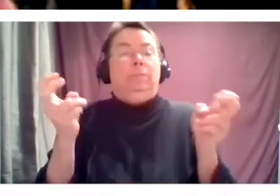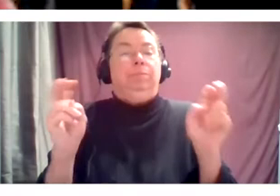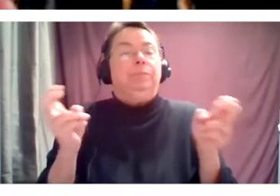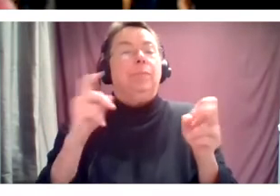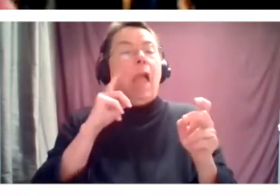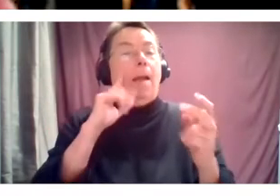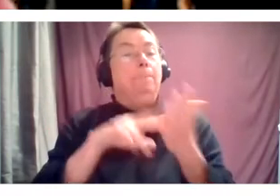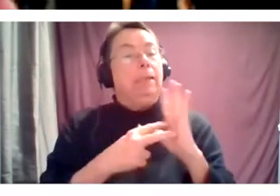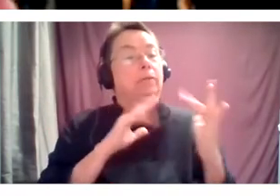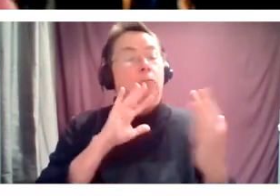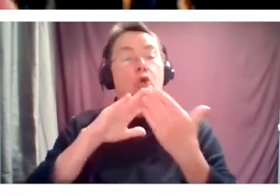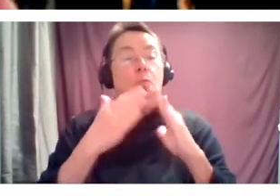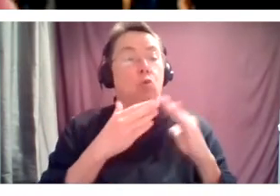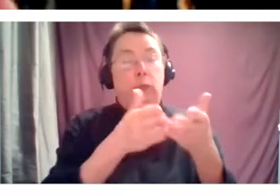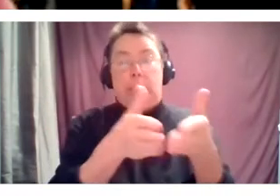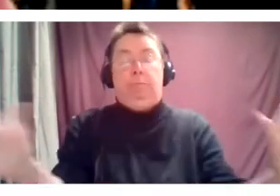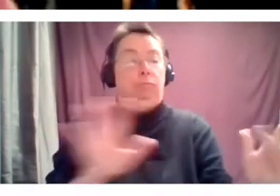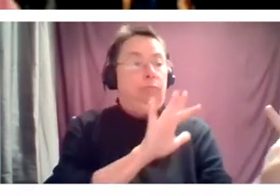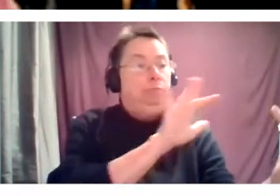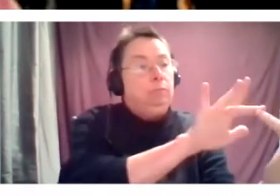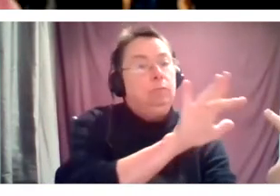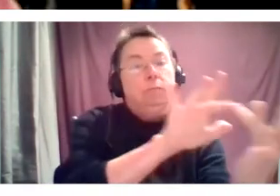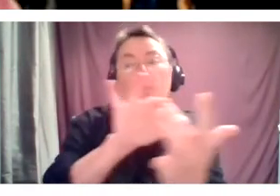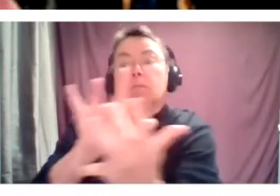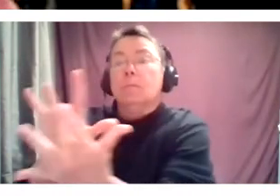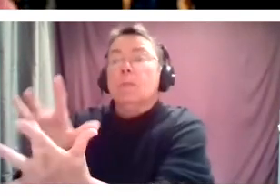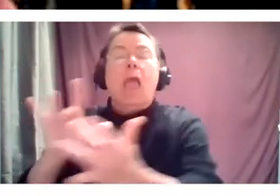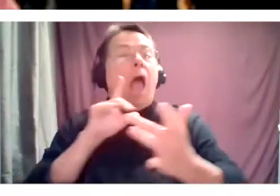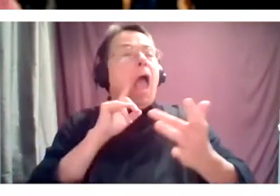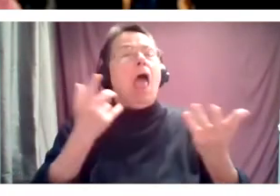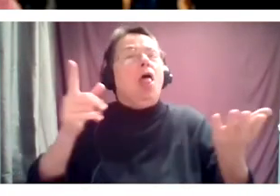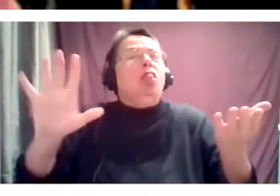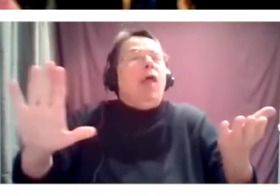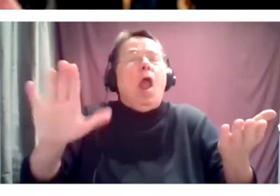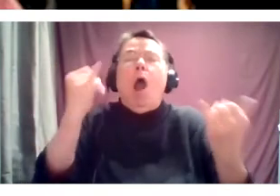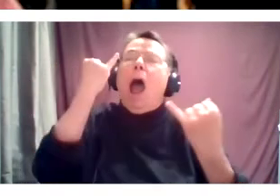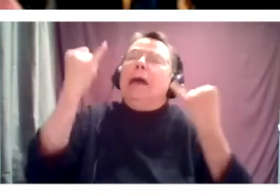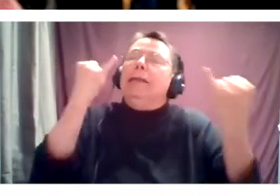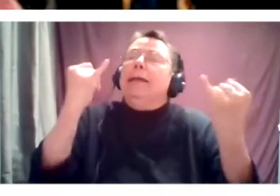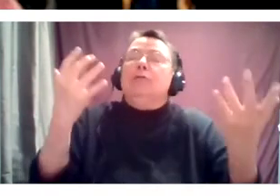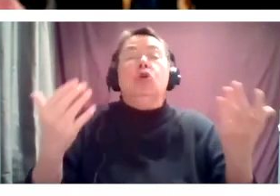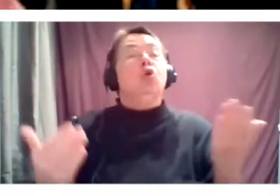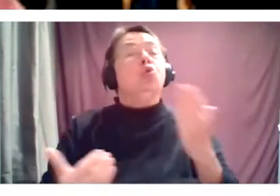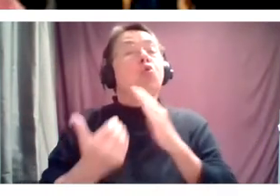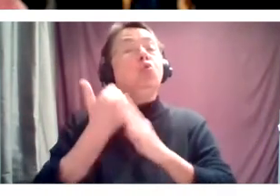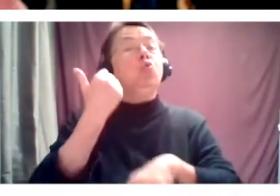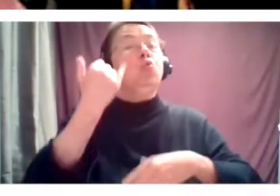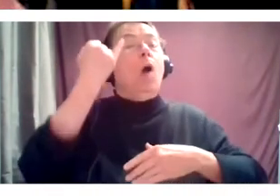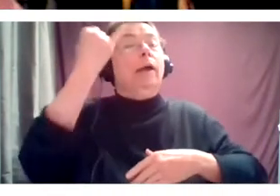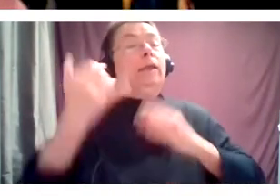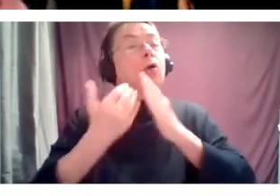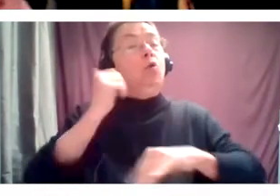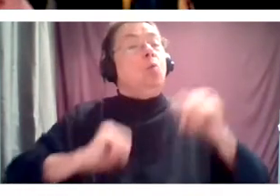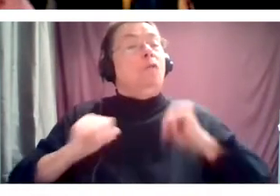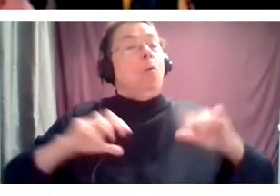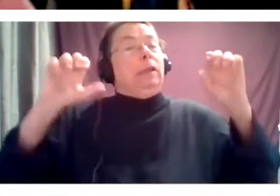community broadly to get proposals for new stageable performances. And